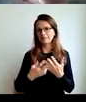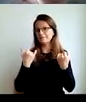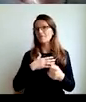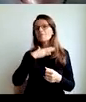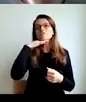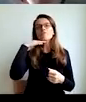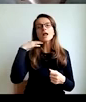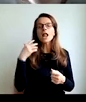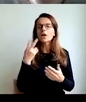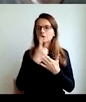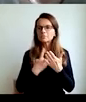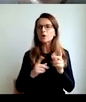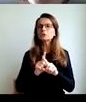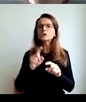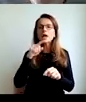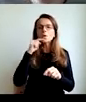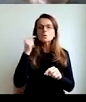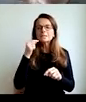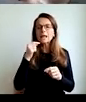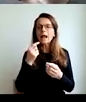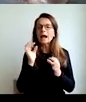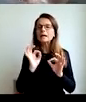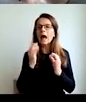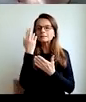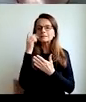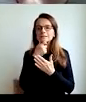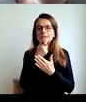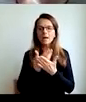classical books. Anna Karenina is being read.